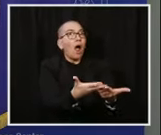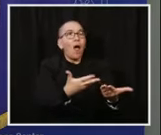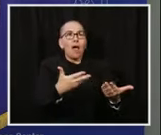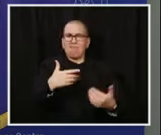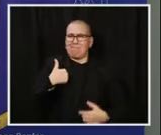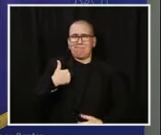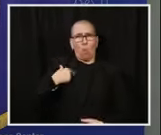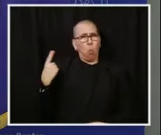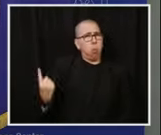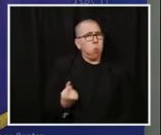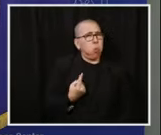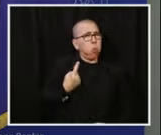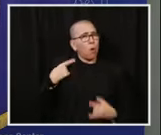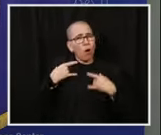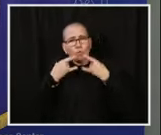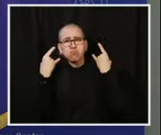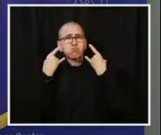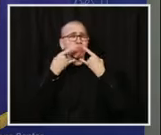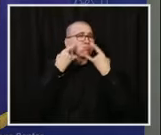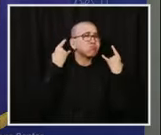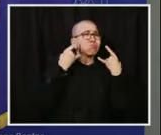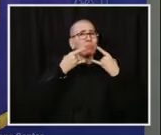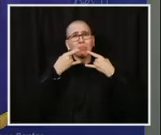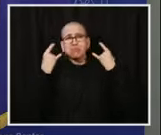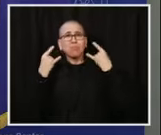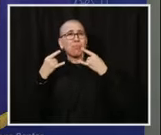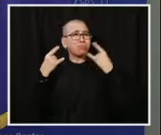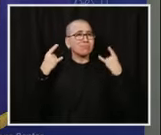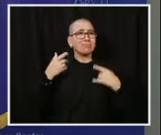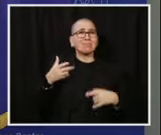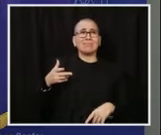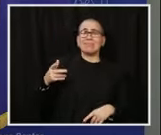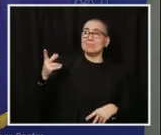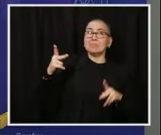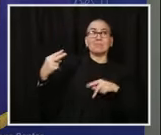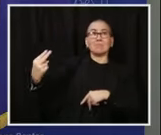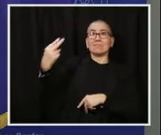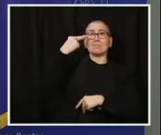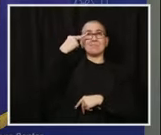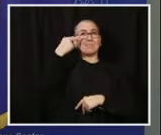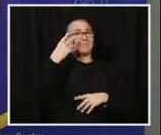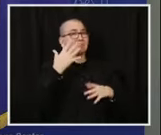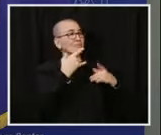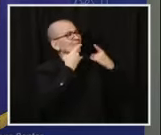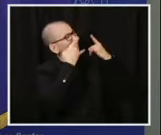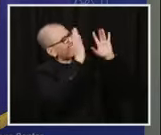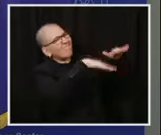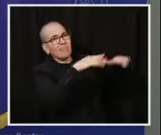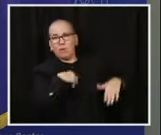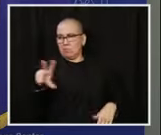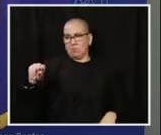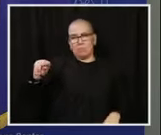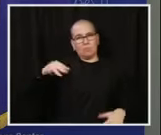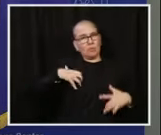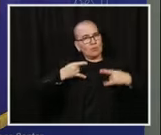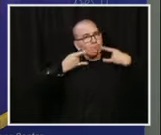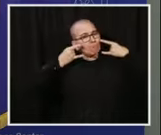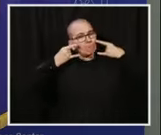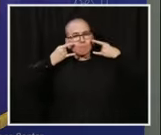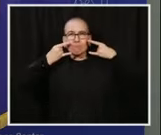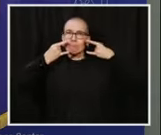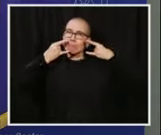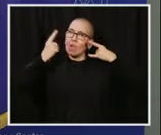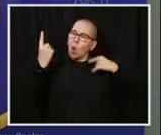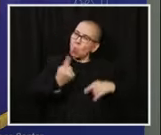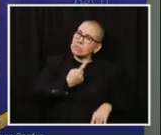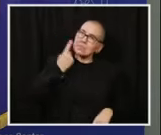us can control the actions of others. We can only control our own. The choice is yours. Will you help be part of the solution